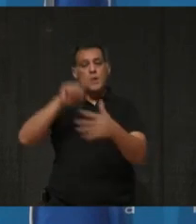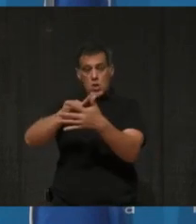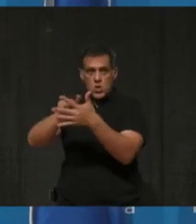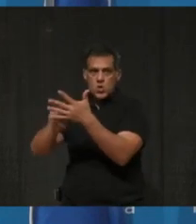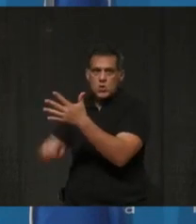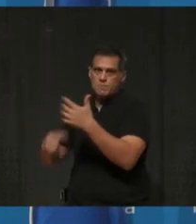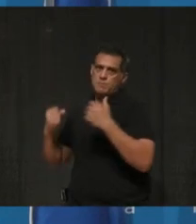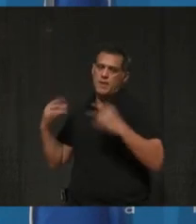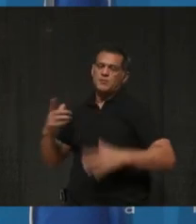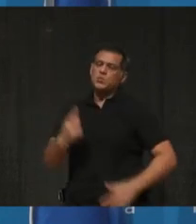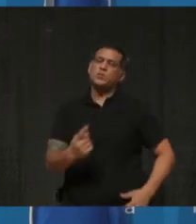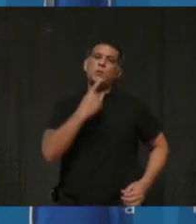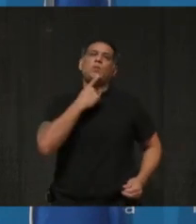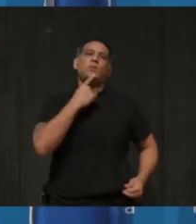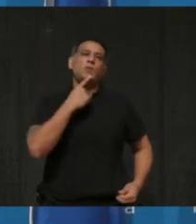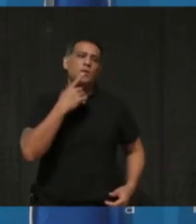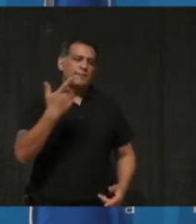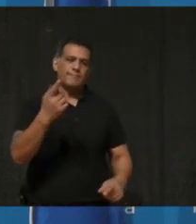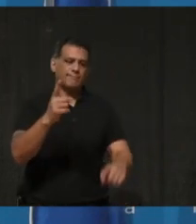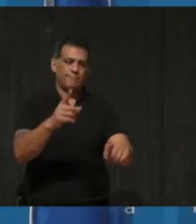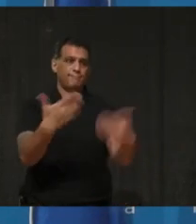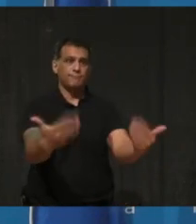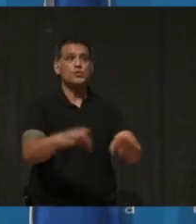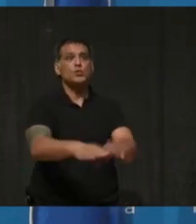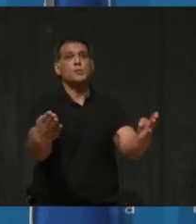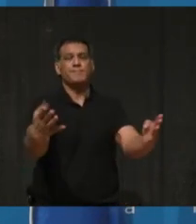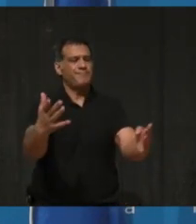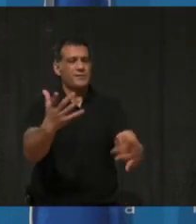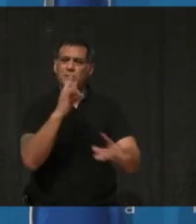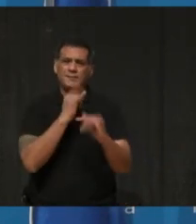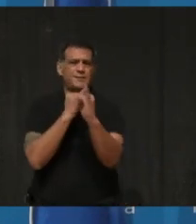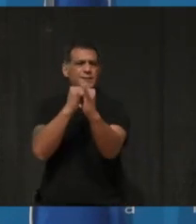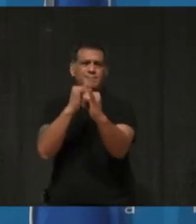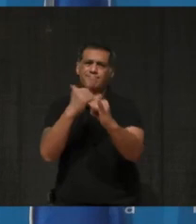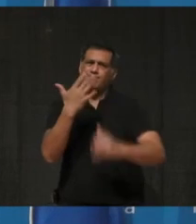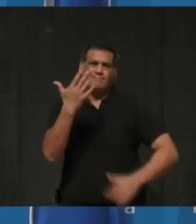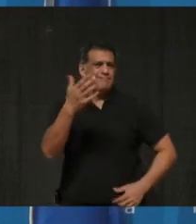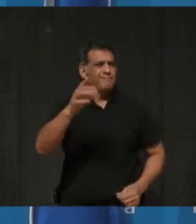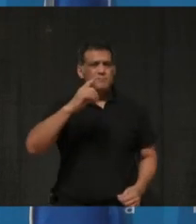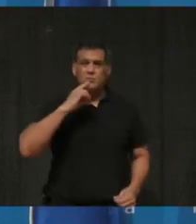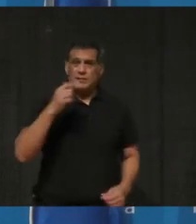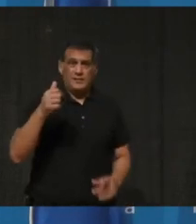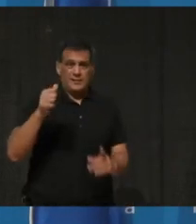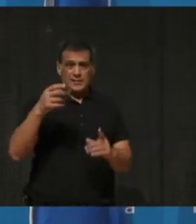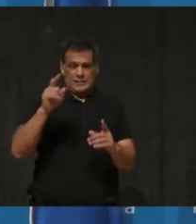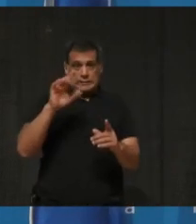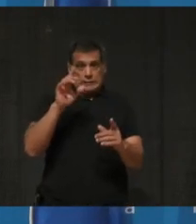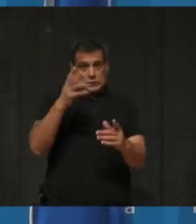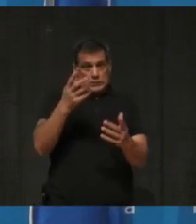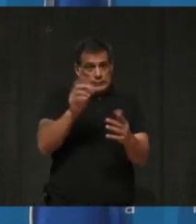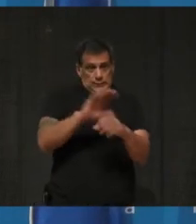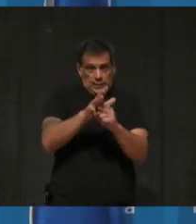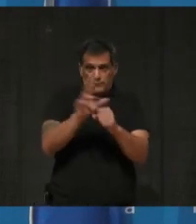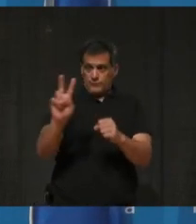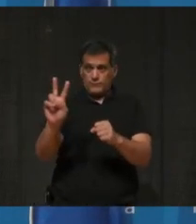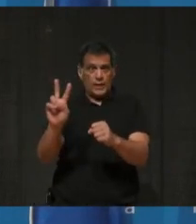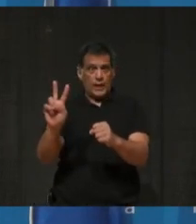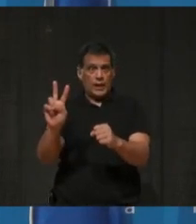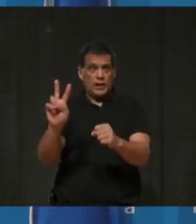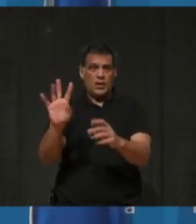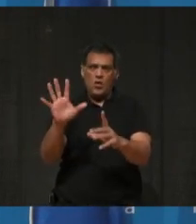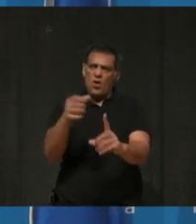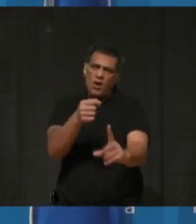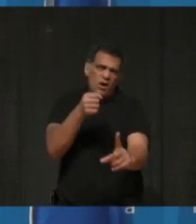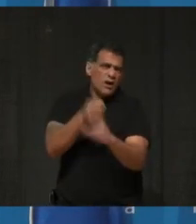with you. Peel Region has seen a dramatic rise in variant cases, with 60 confirmed